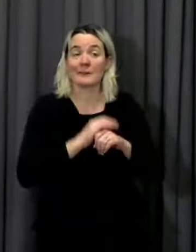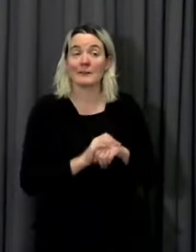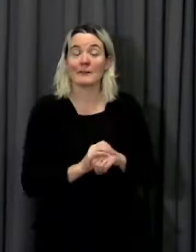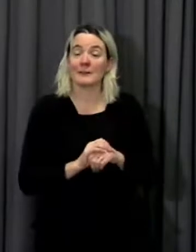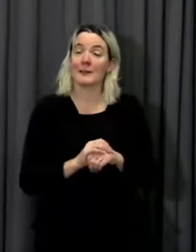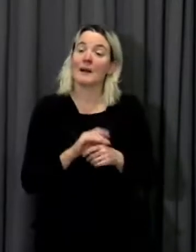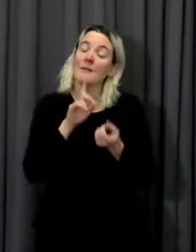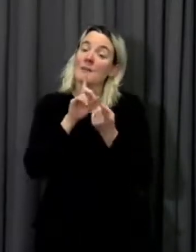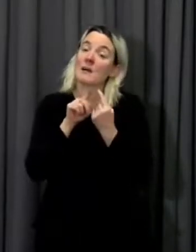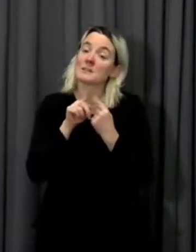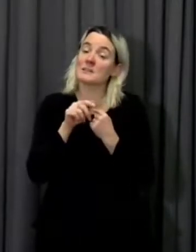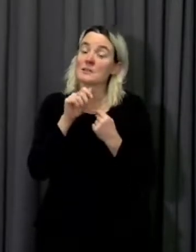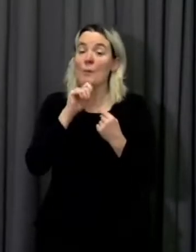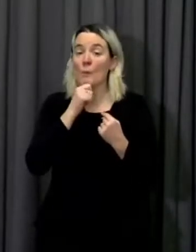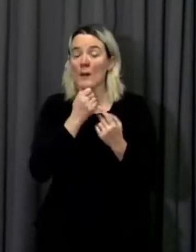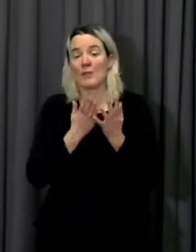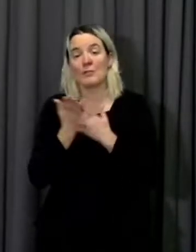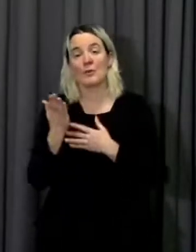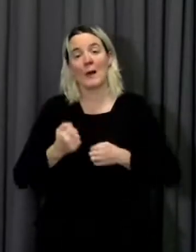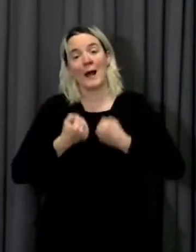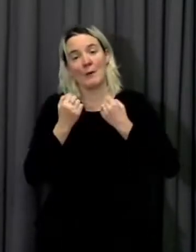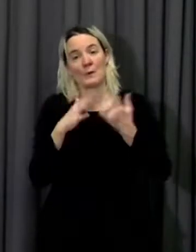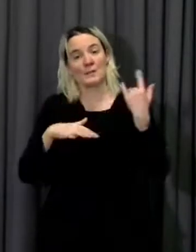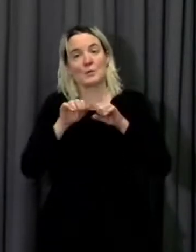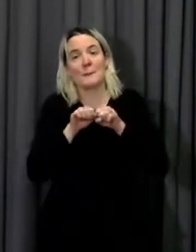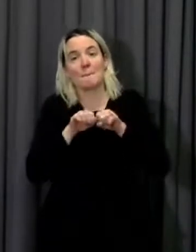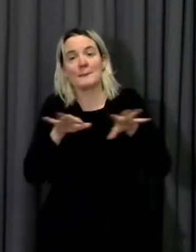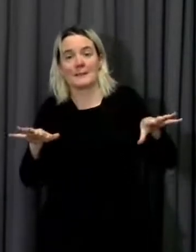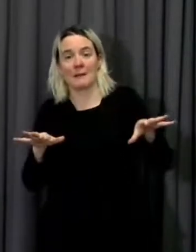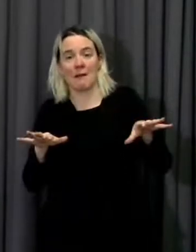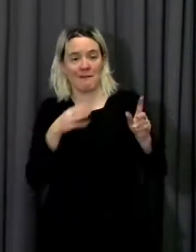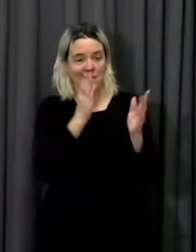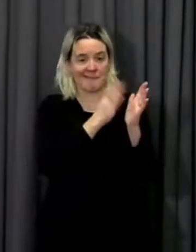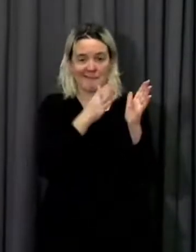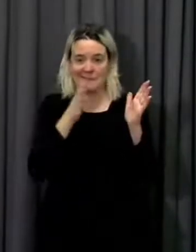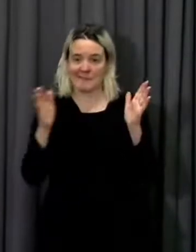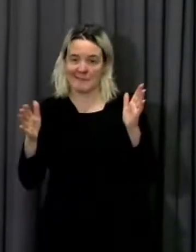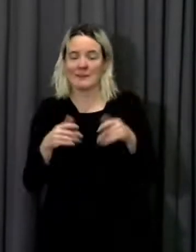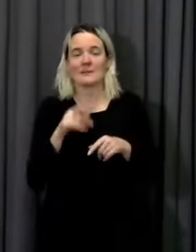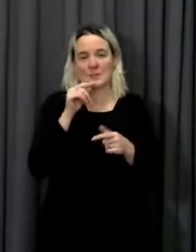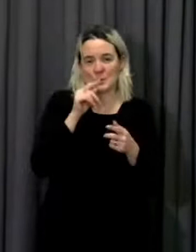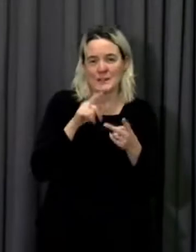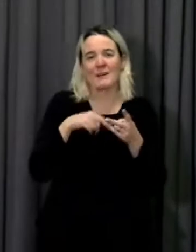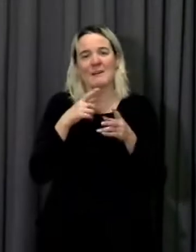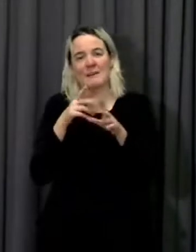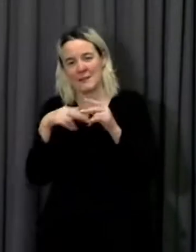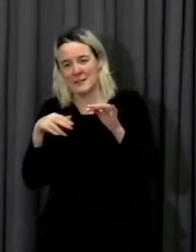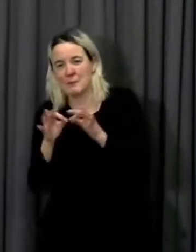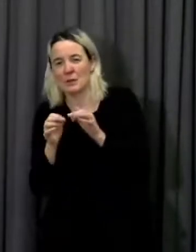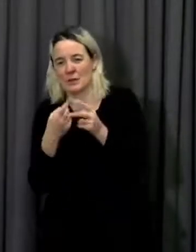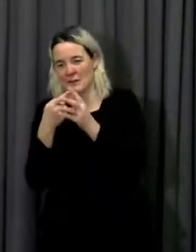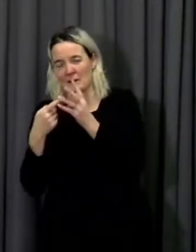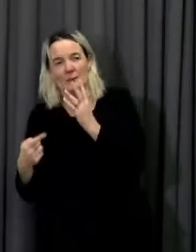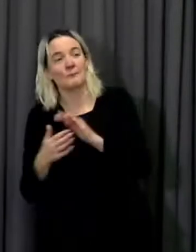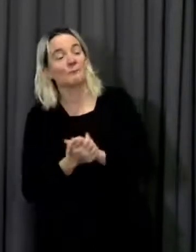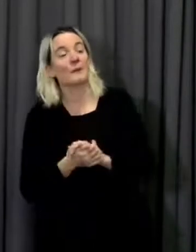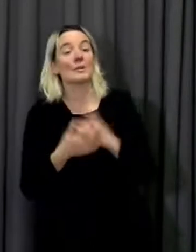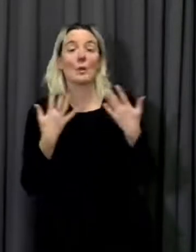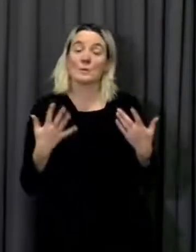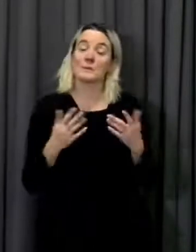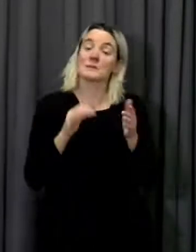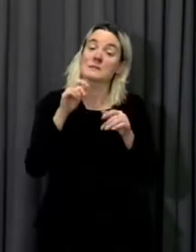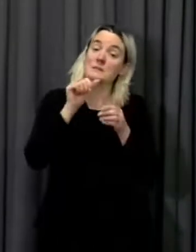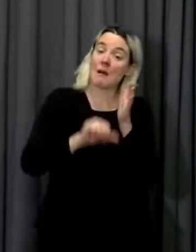broadcast on our social media channels as usual. So I'm going to start with Nick Powell,